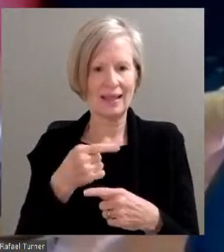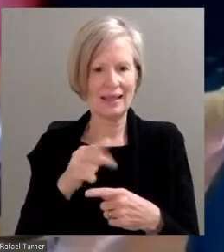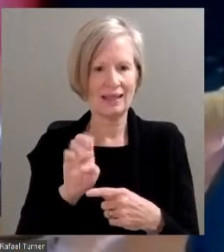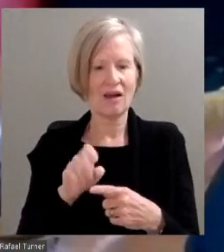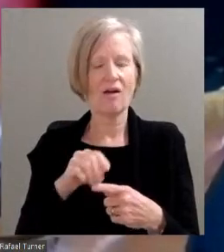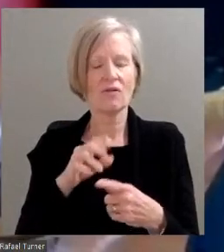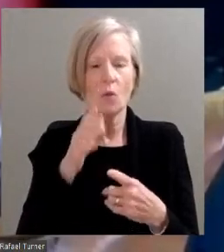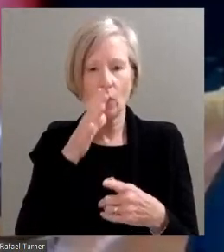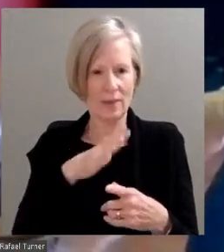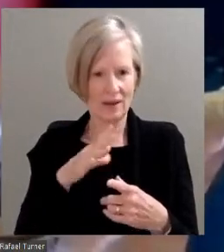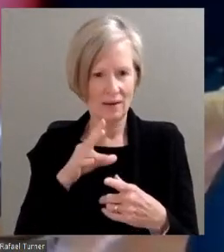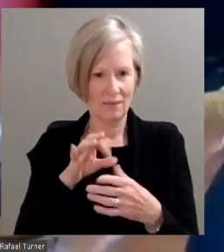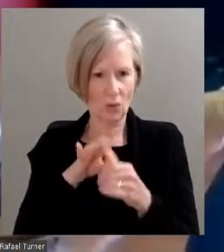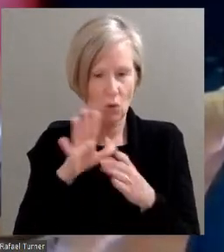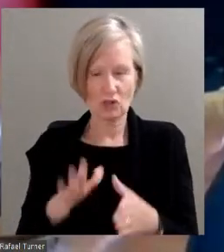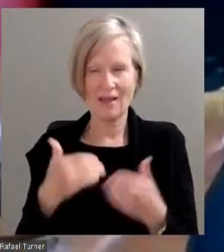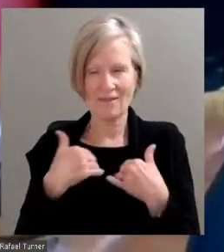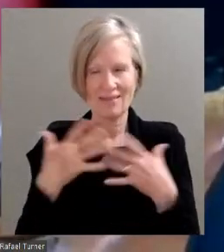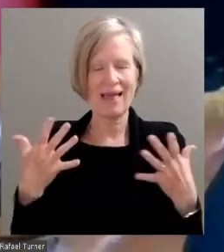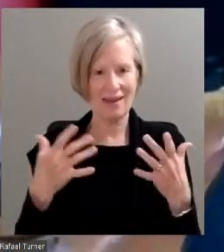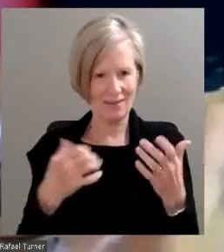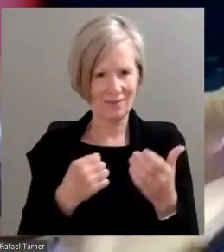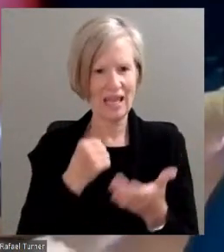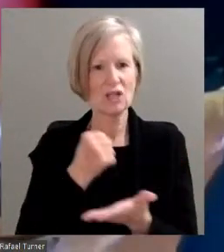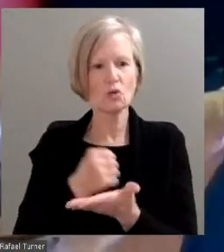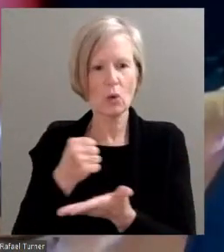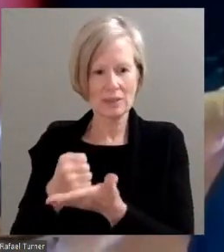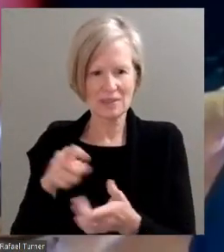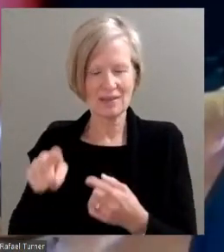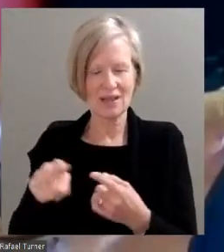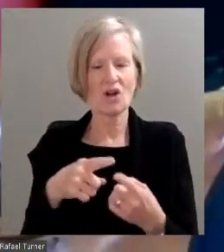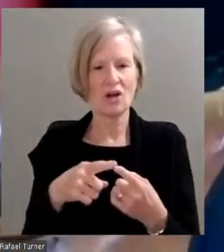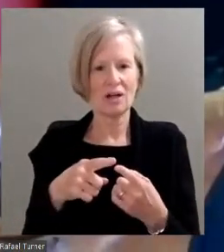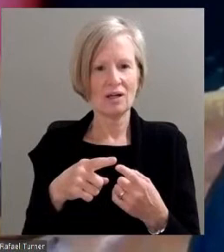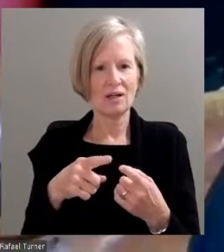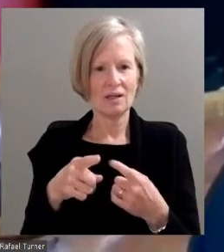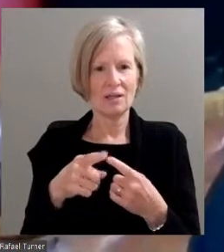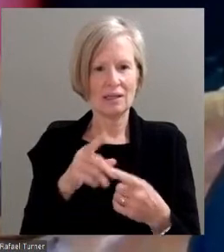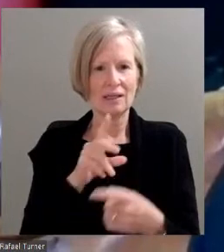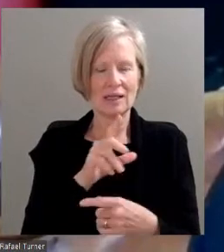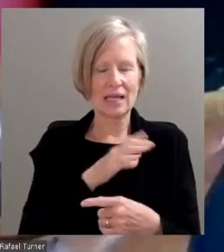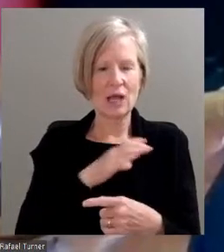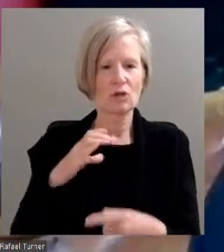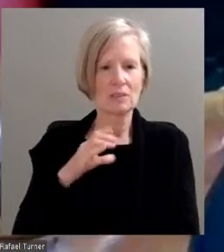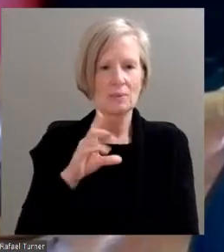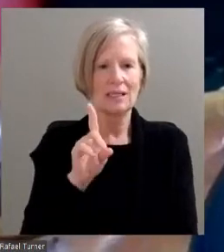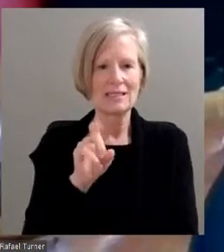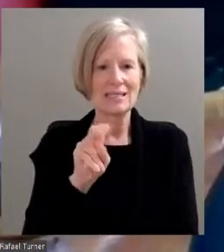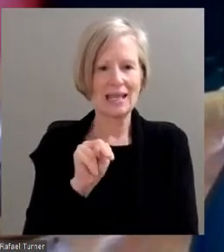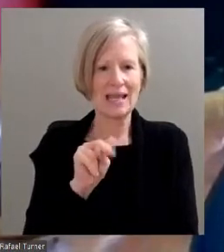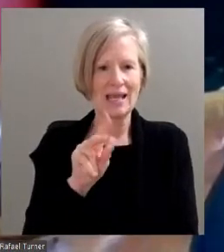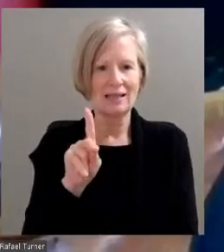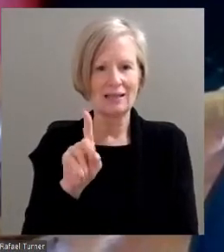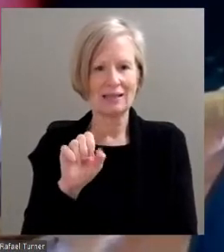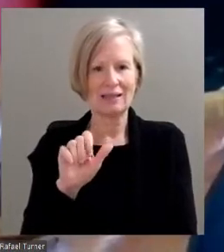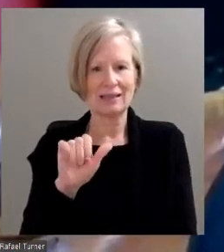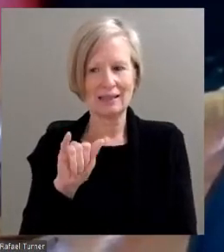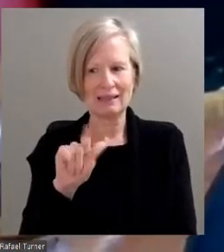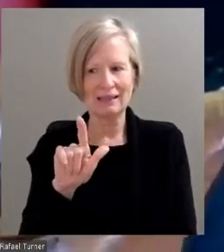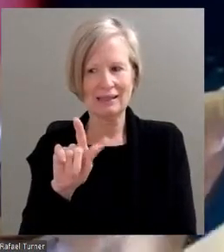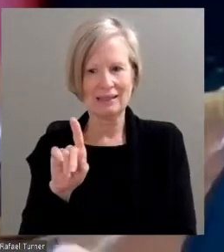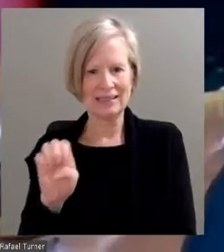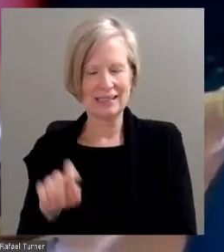great endorsements that are out there endorsed by Congressman Dan Kildee, Mayor Sheldon Neely, just to name a few,